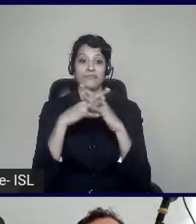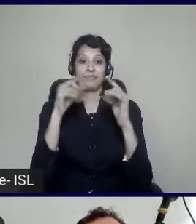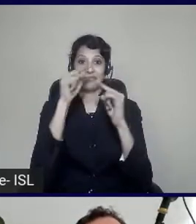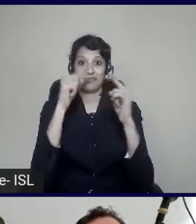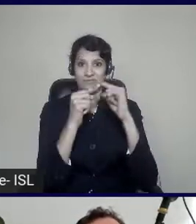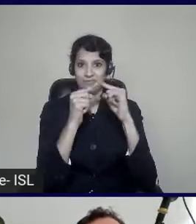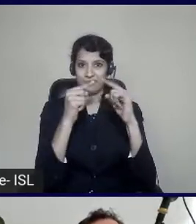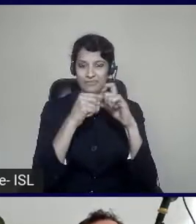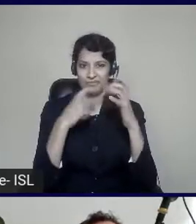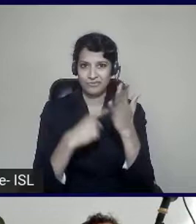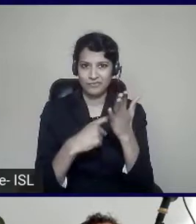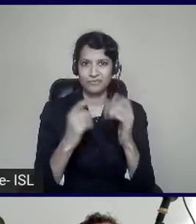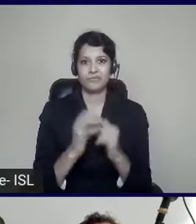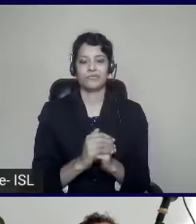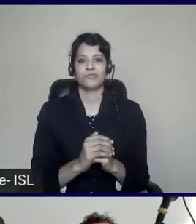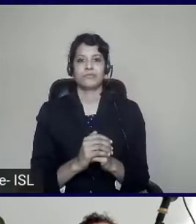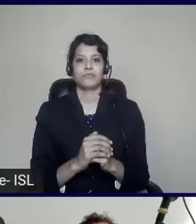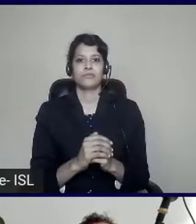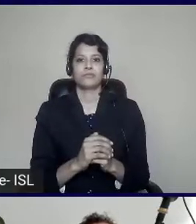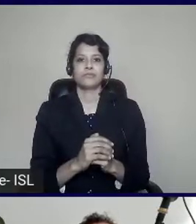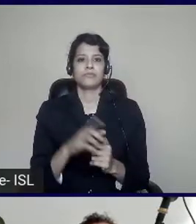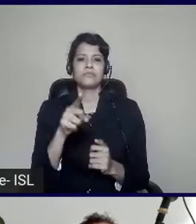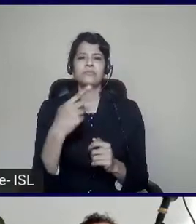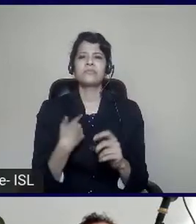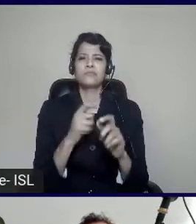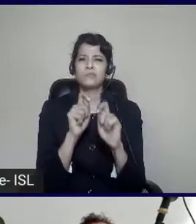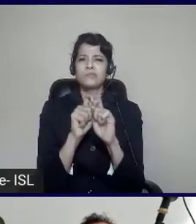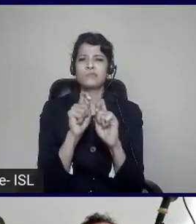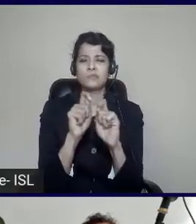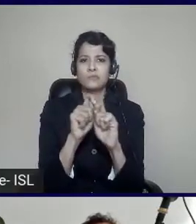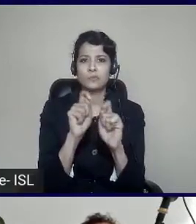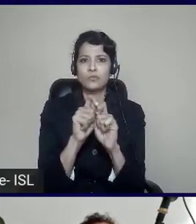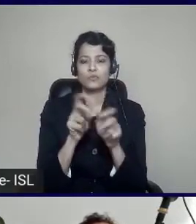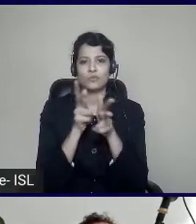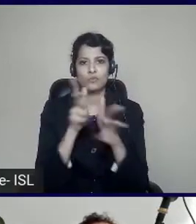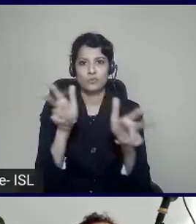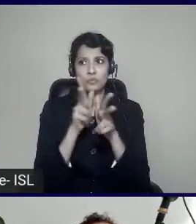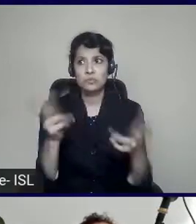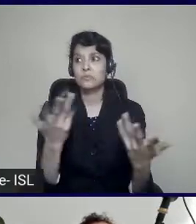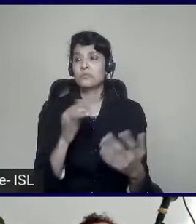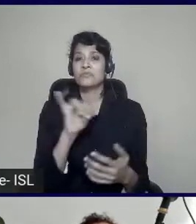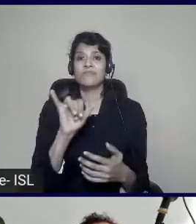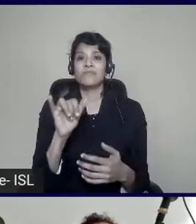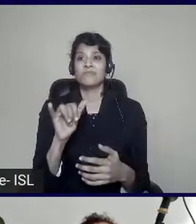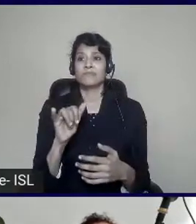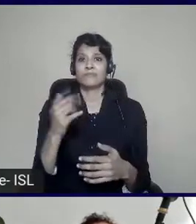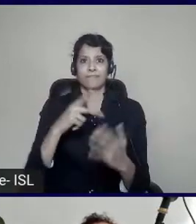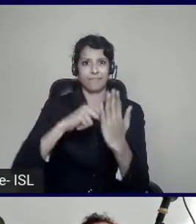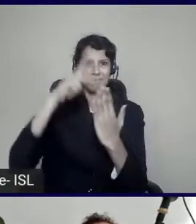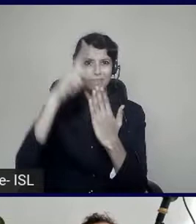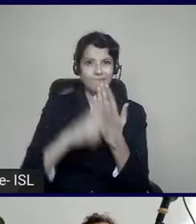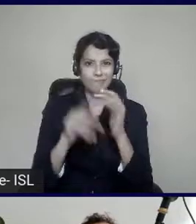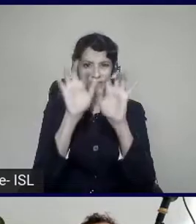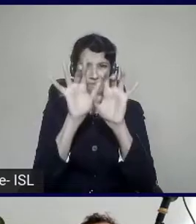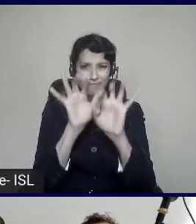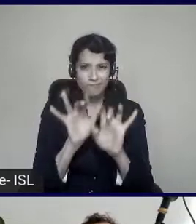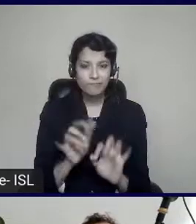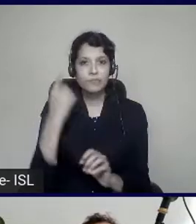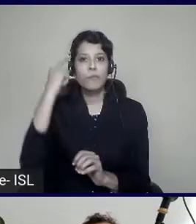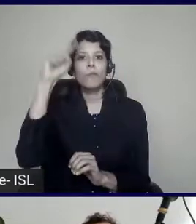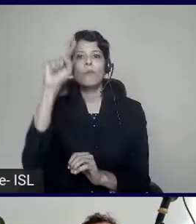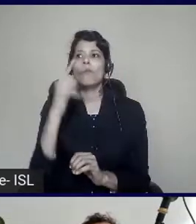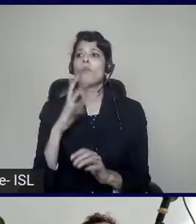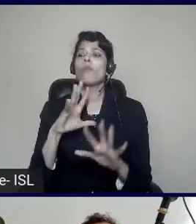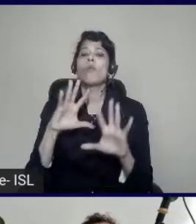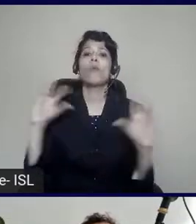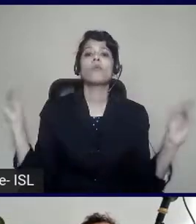and Java advocate. And I also do accessibility because the Microsoft advocates